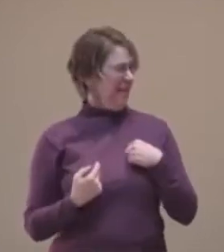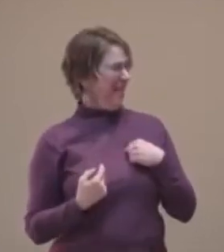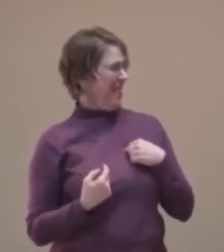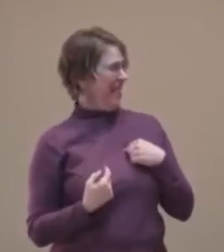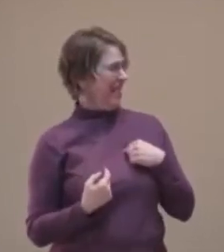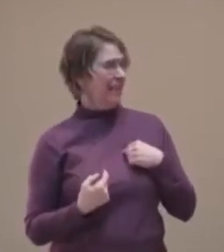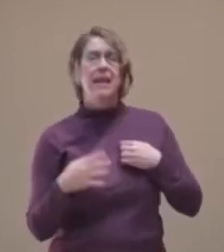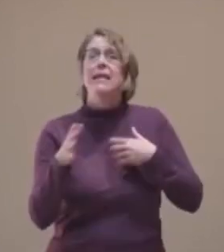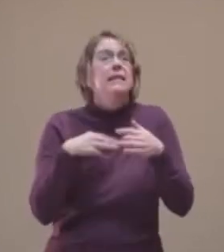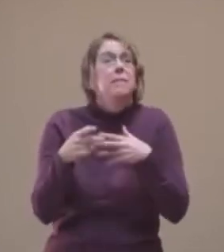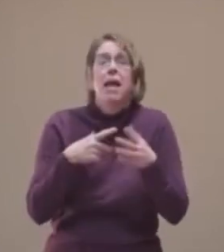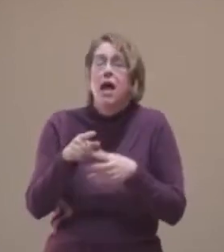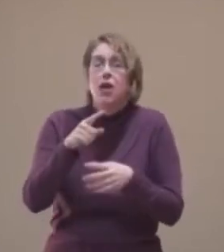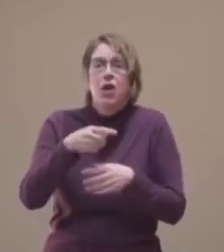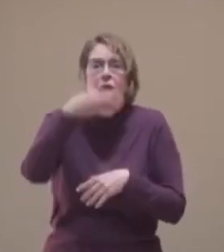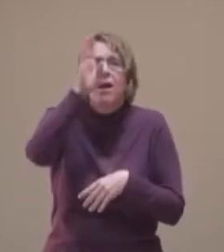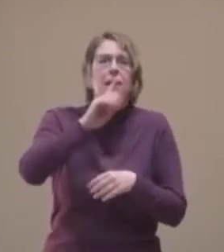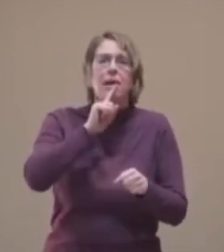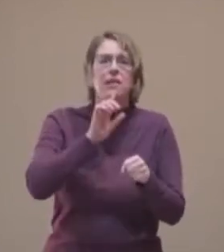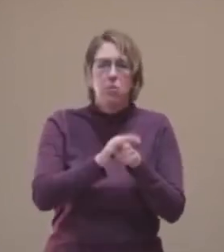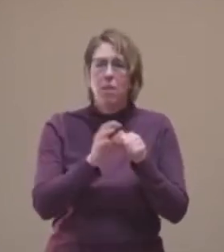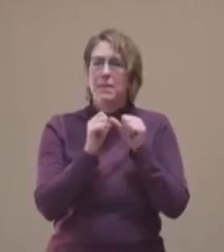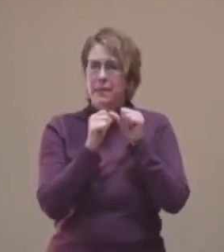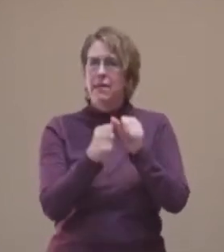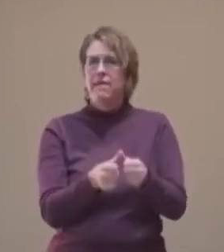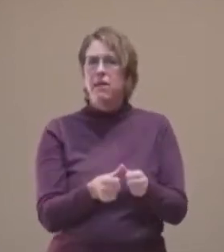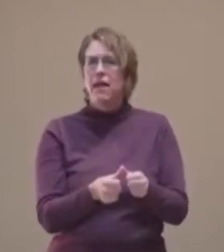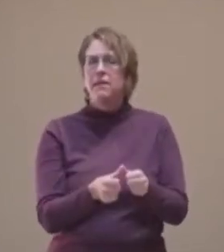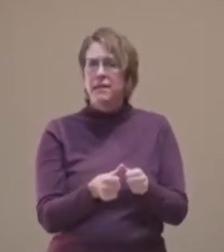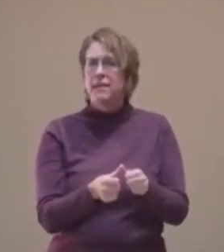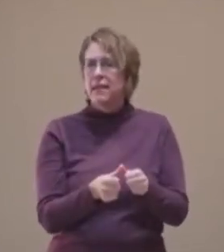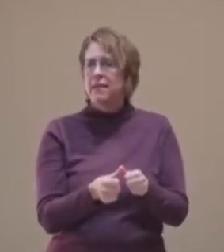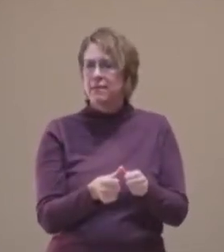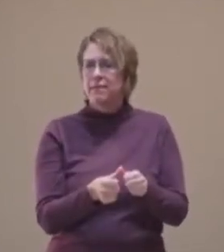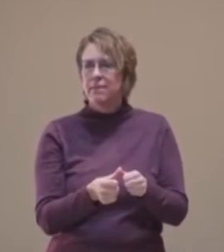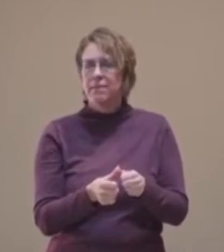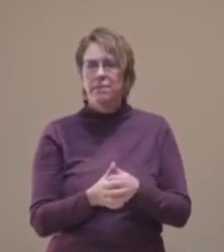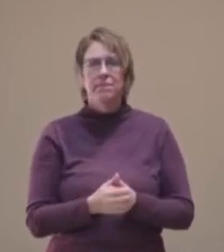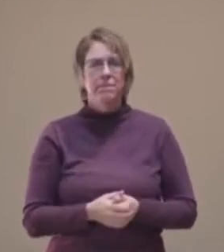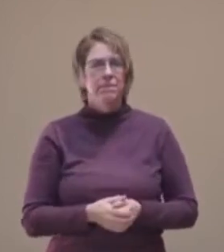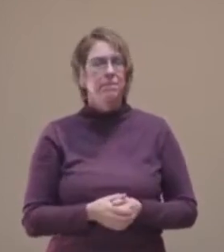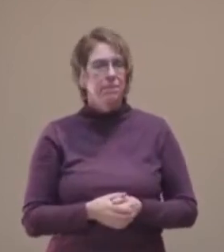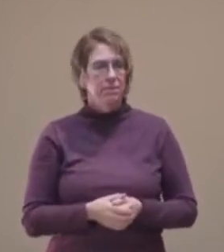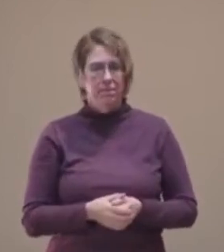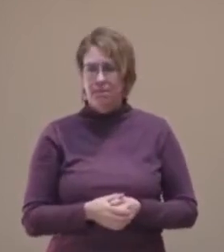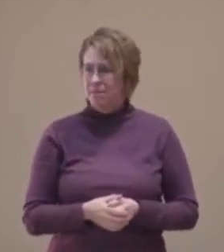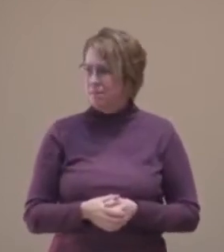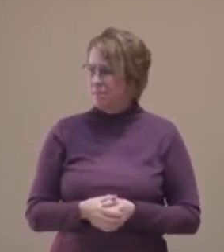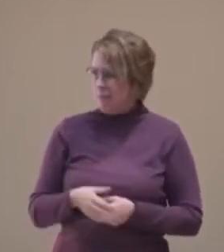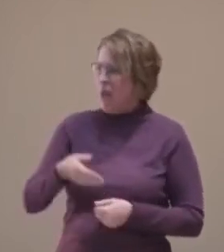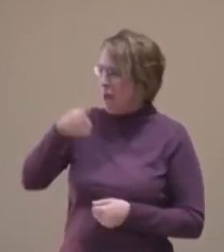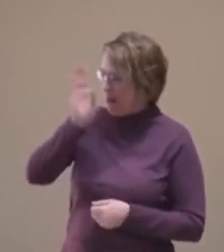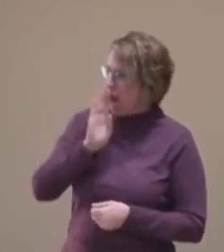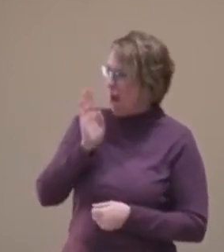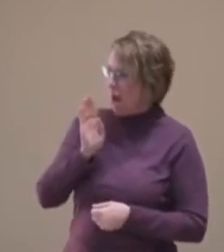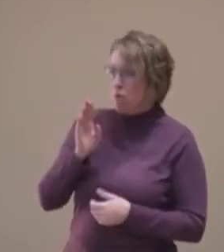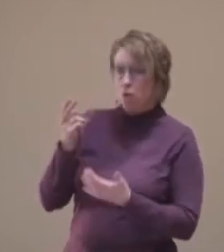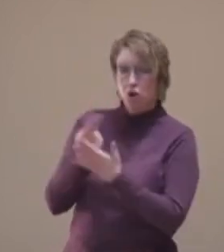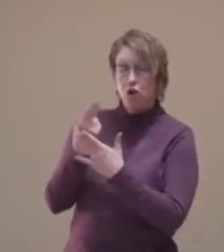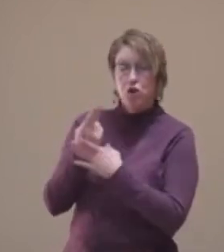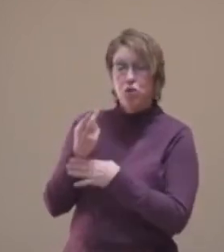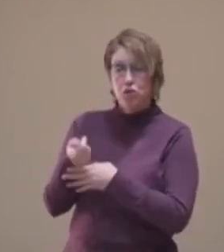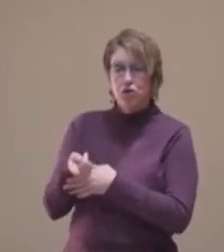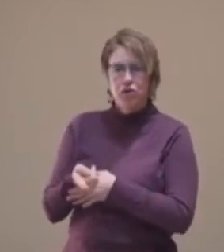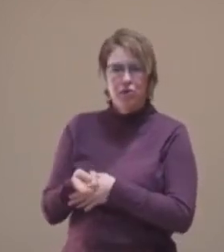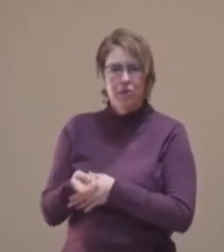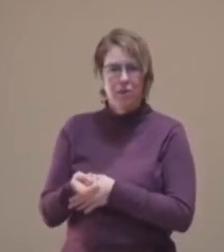with you. God's promise is everlasting. God will use you in ways that you don't even know. God will